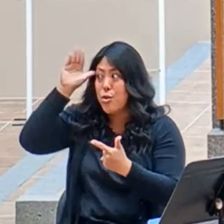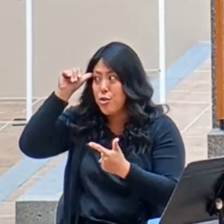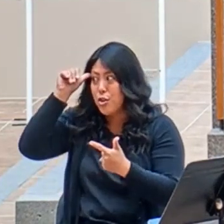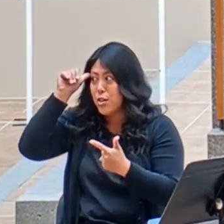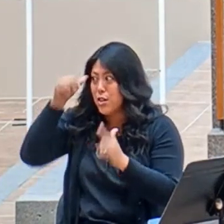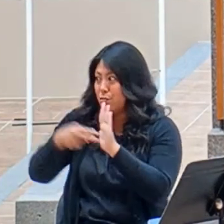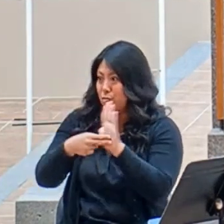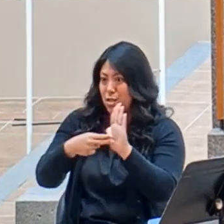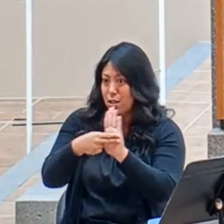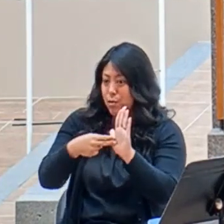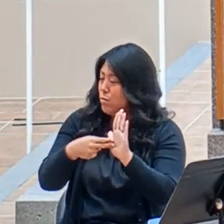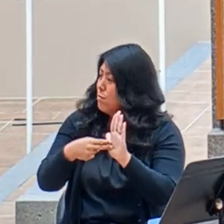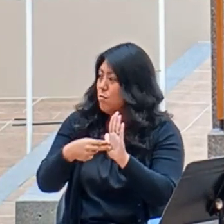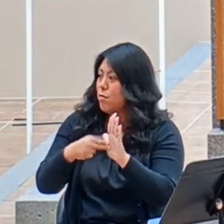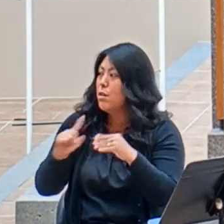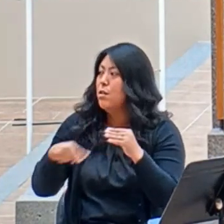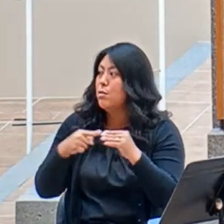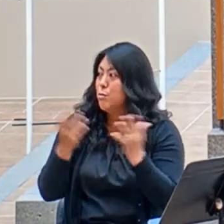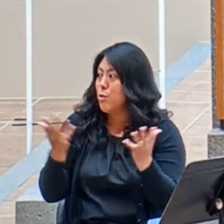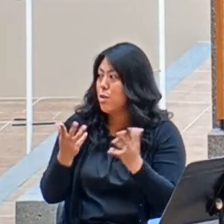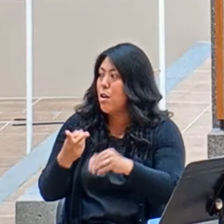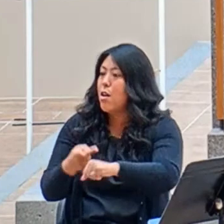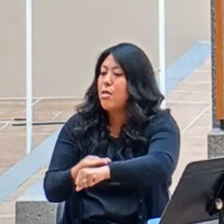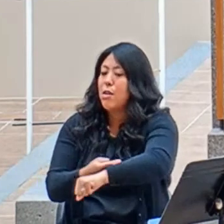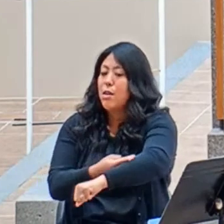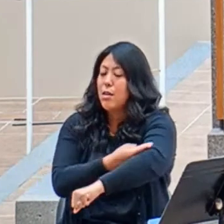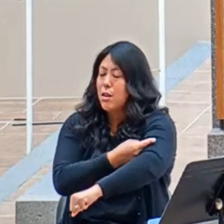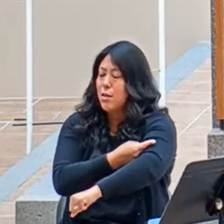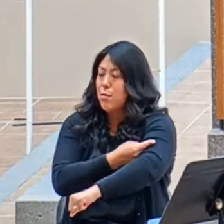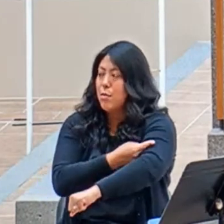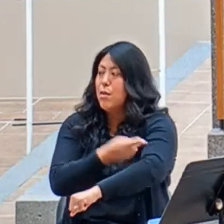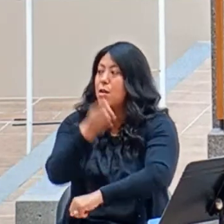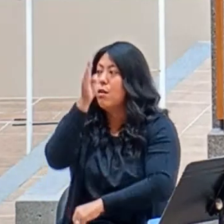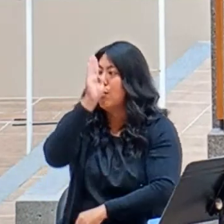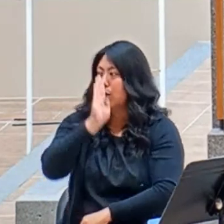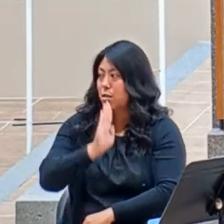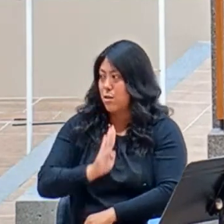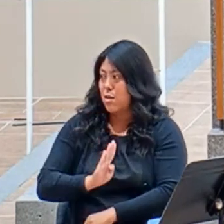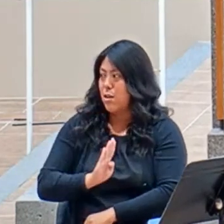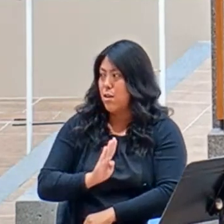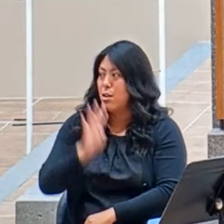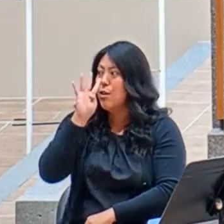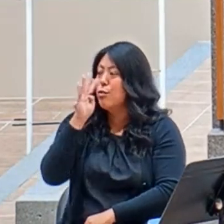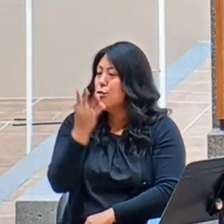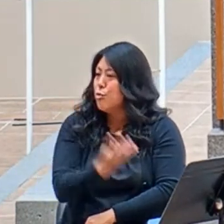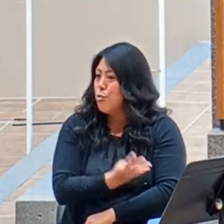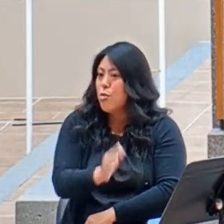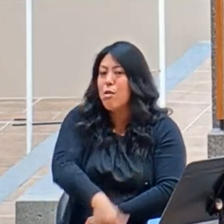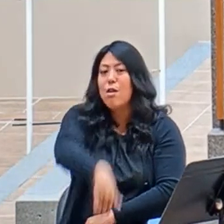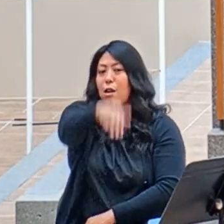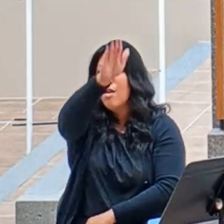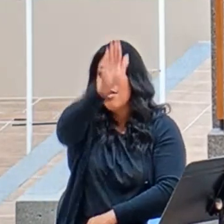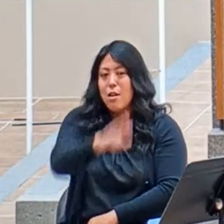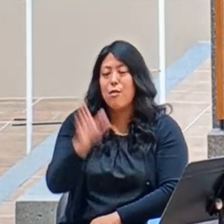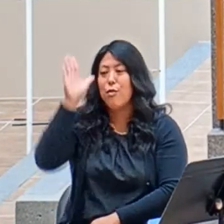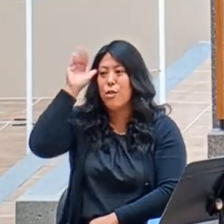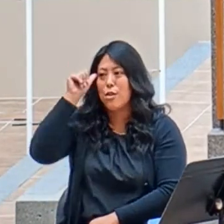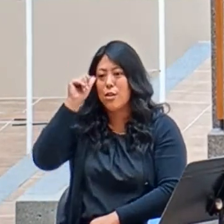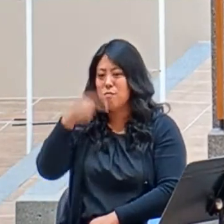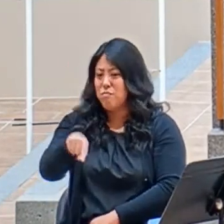about the lamb. Get your little fix in the morning of the elephant and the donkey and put it away